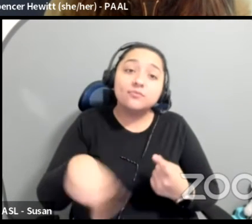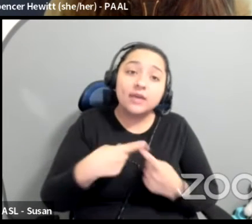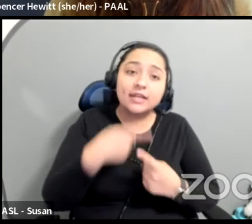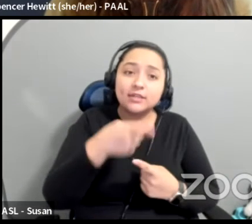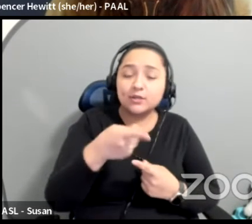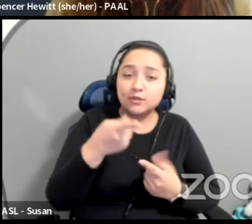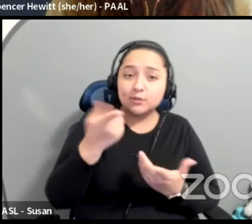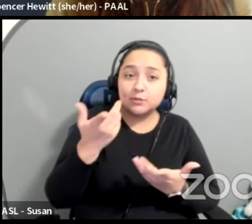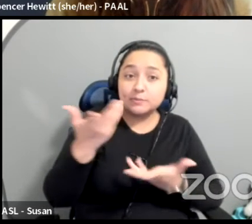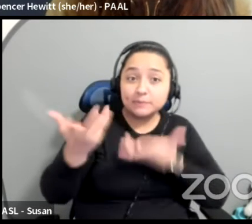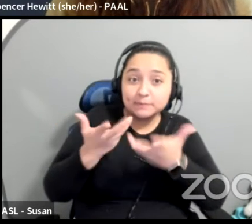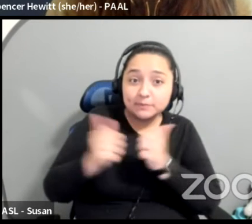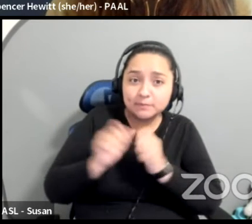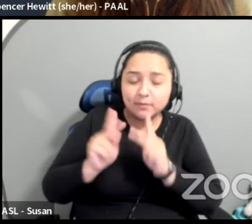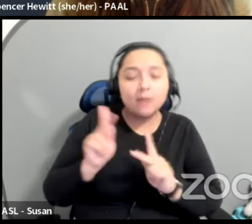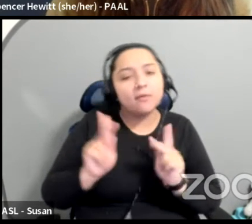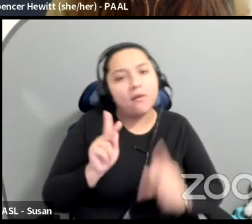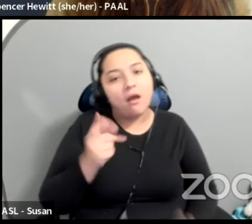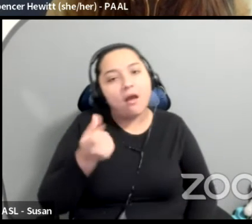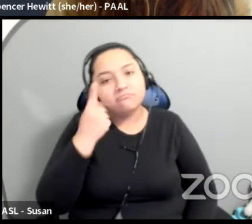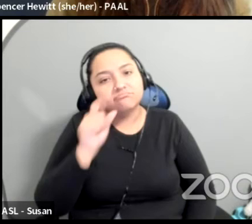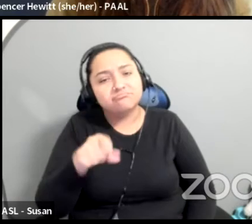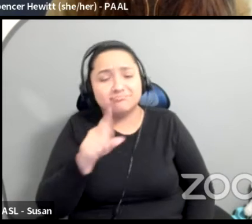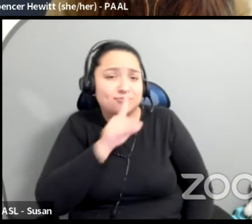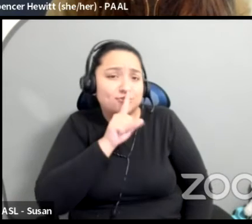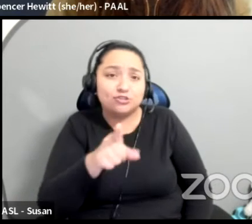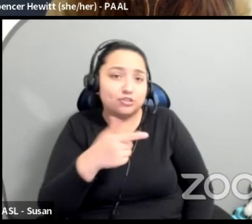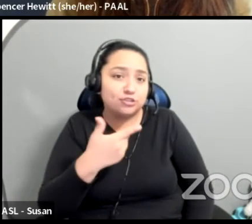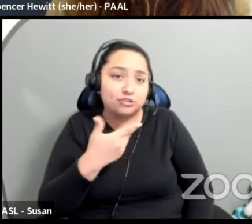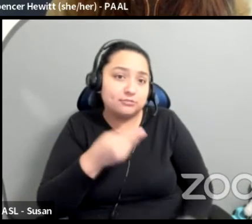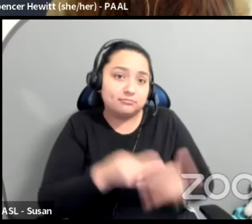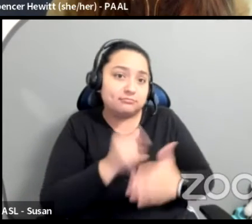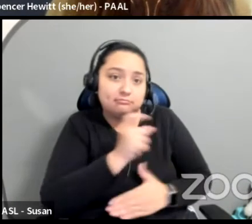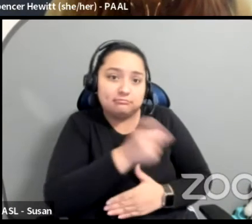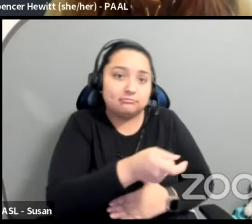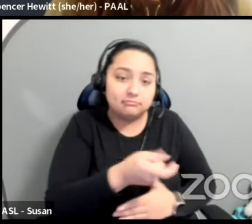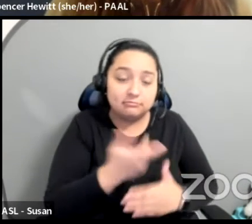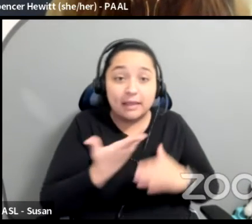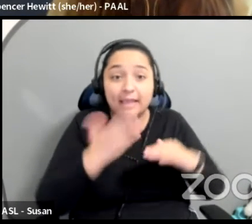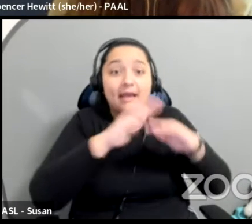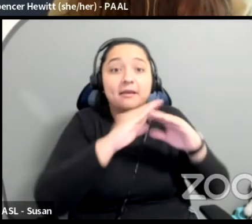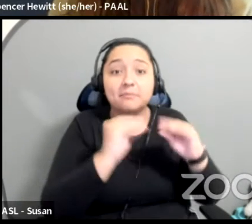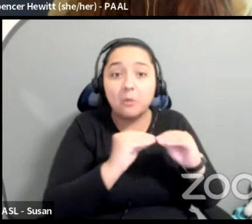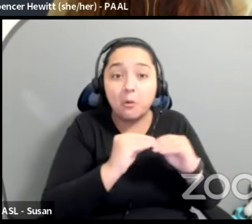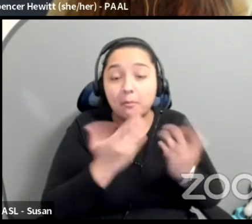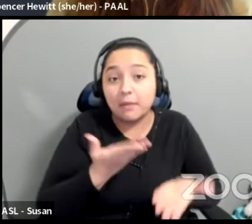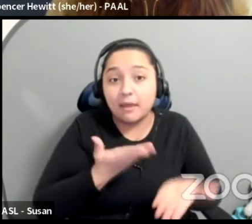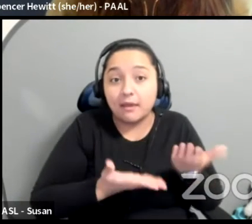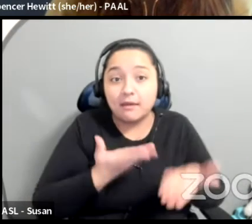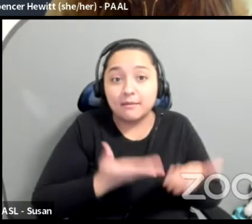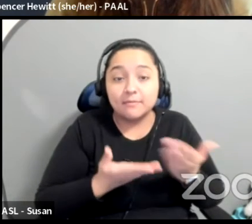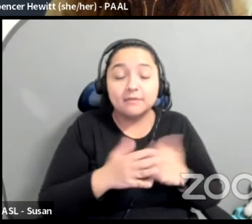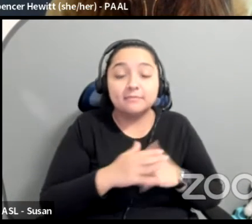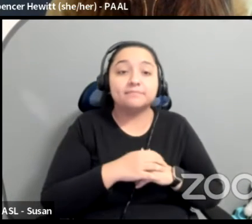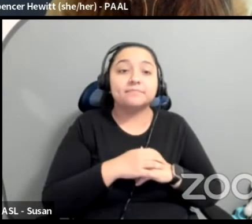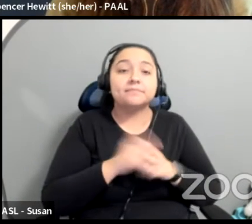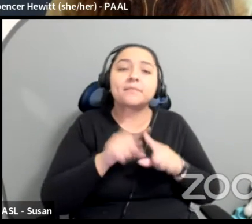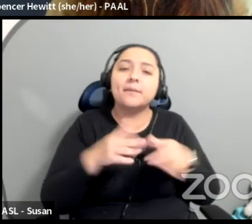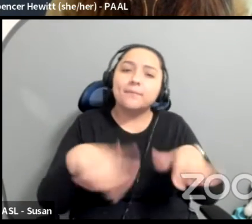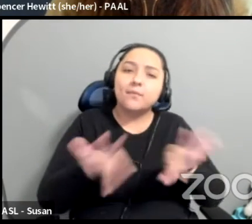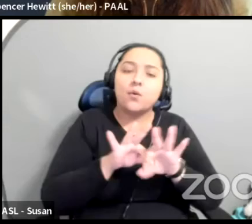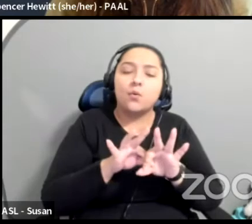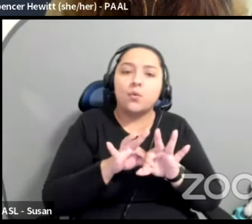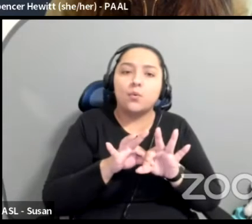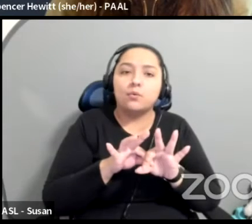understand and they're like, yeah, I'll open my check. Like maybe I'll increase my gift. Right. Um, the secret is how you do it